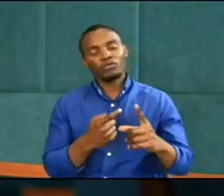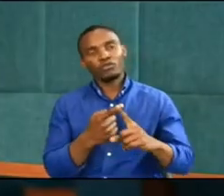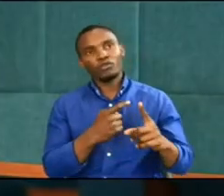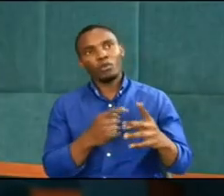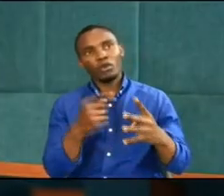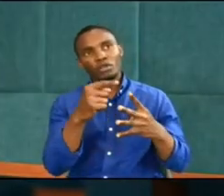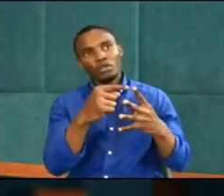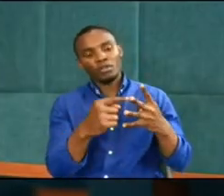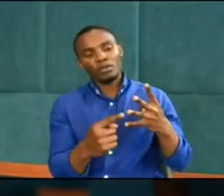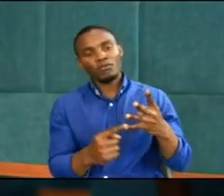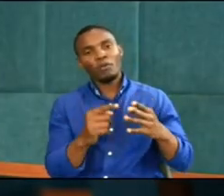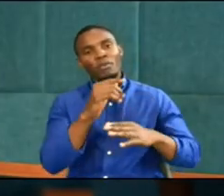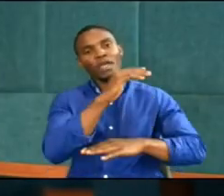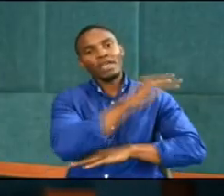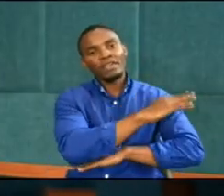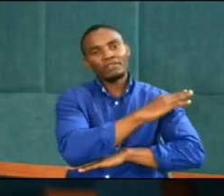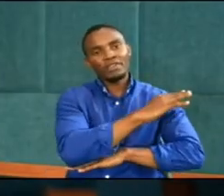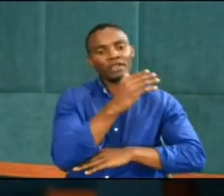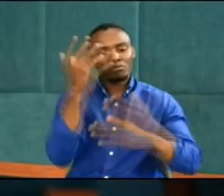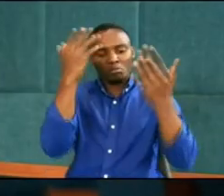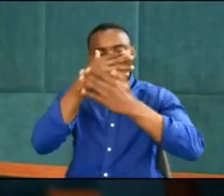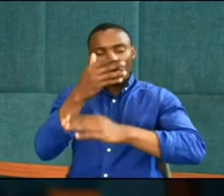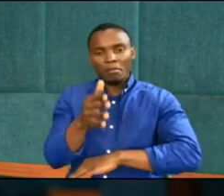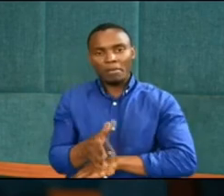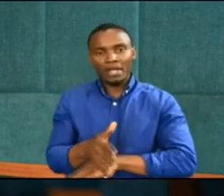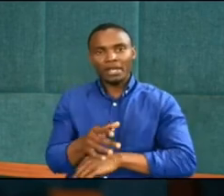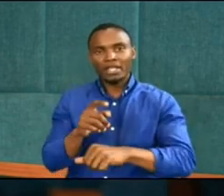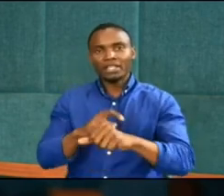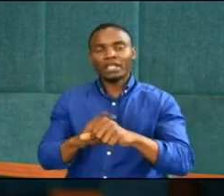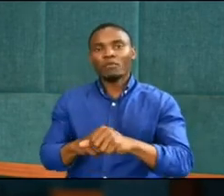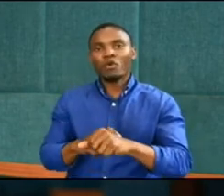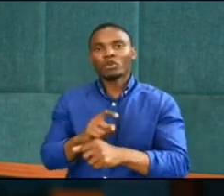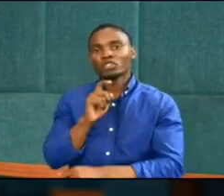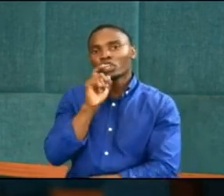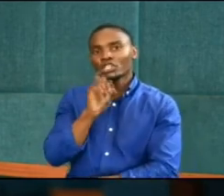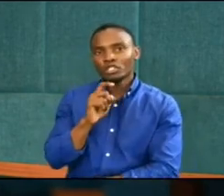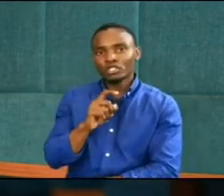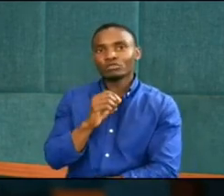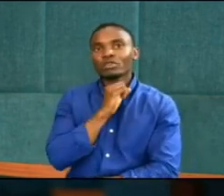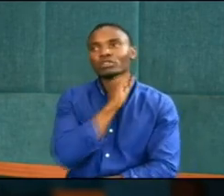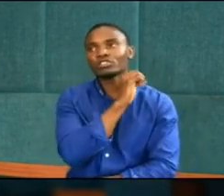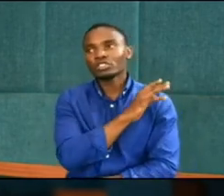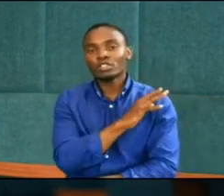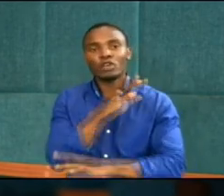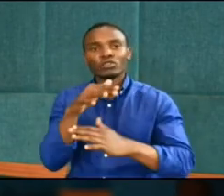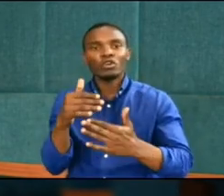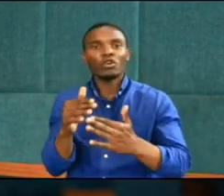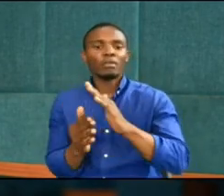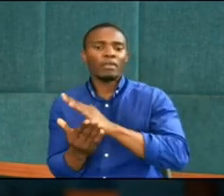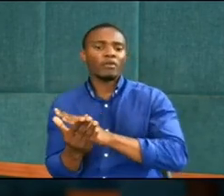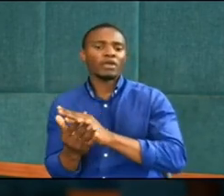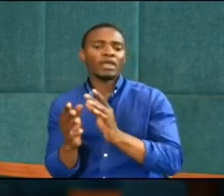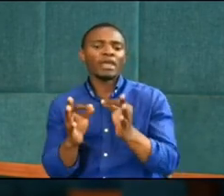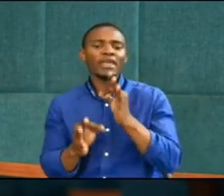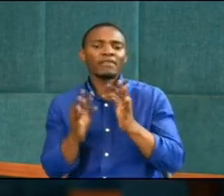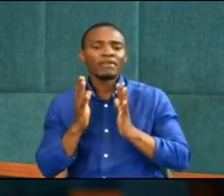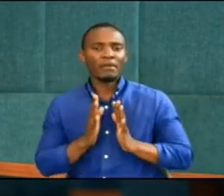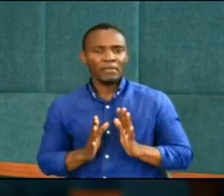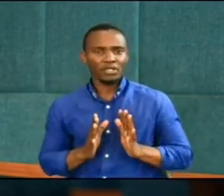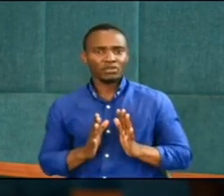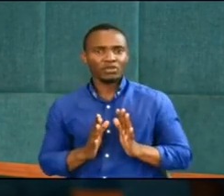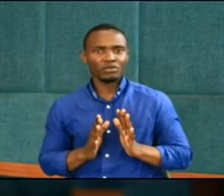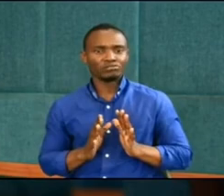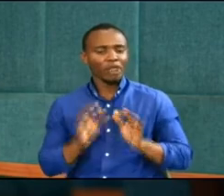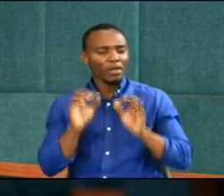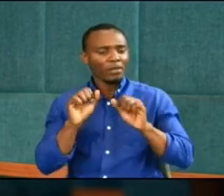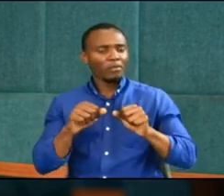watches in the night, evening, midnight, the crowing of the rooster, or the morning, if somebody is likely to sleep,